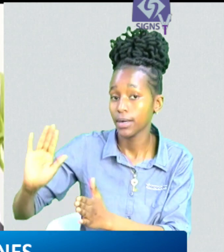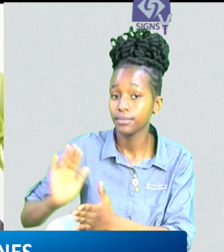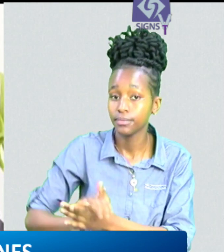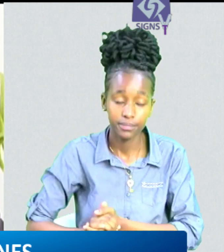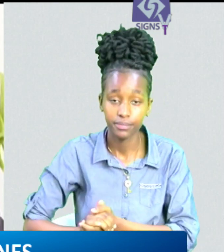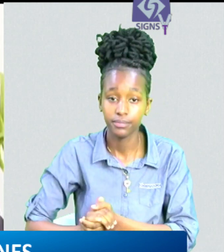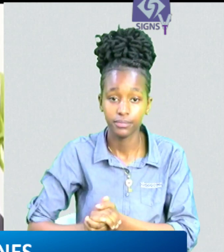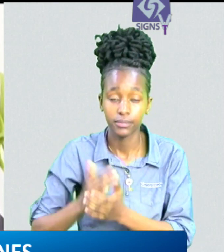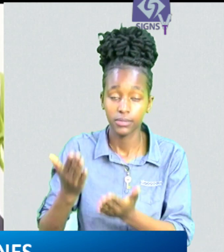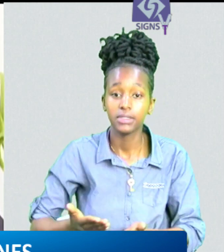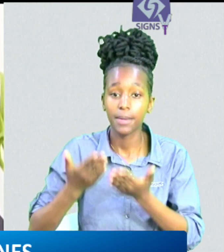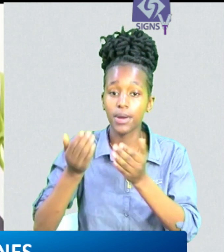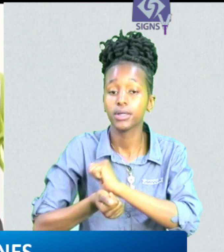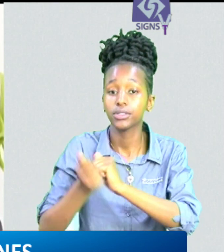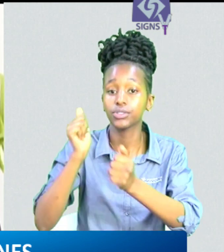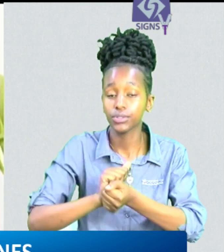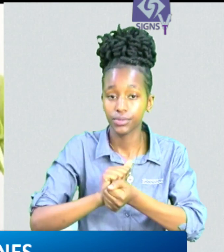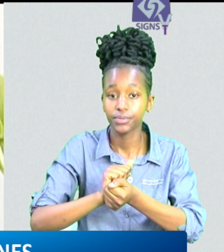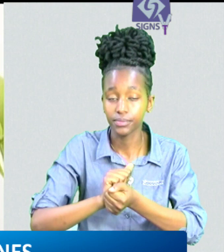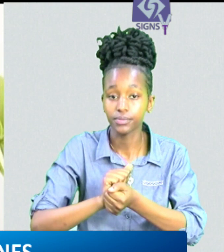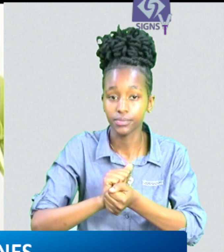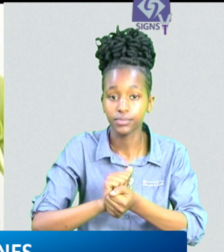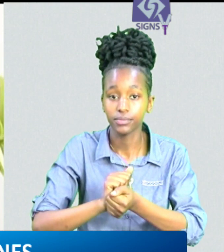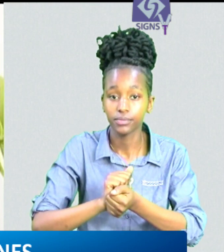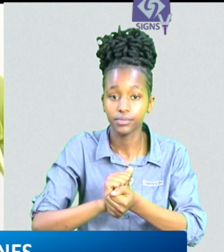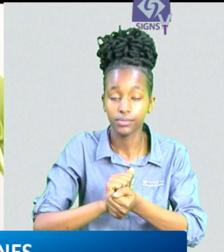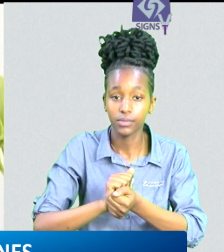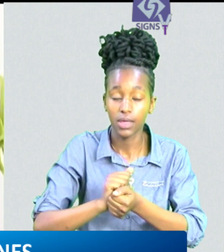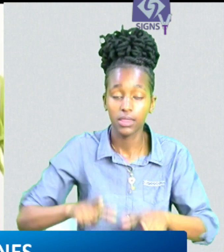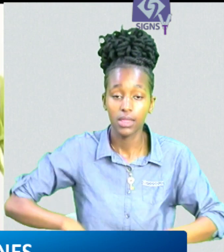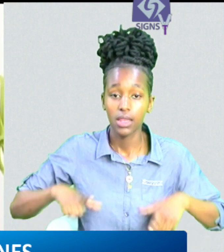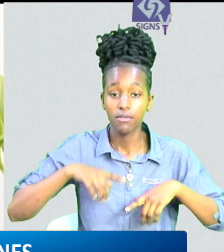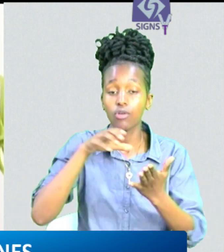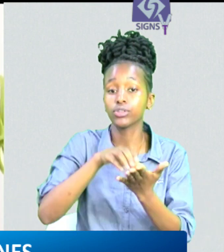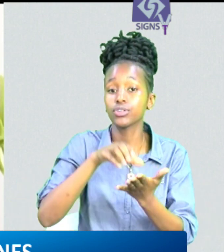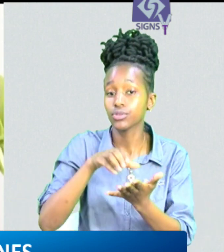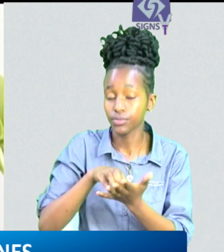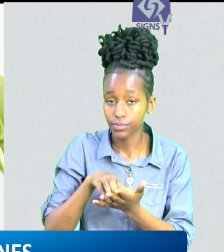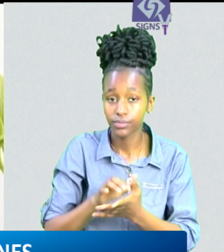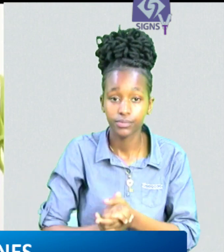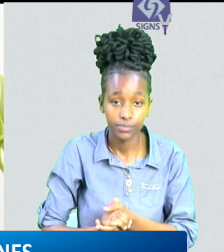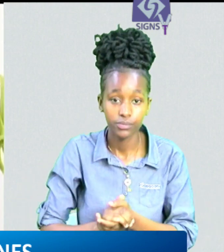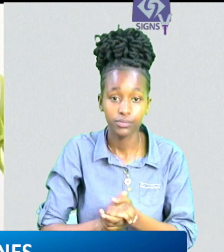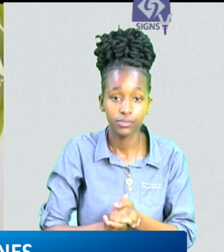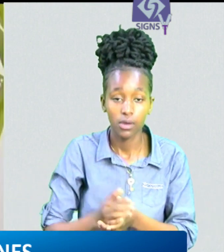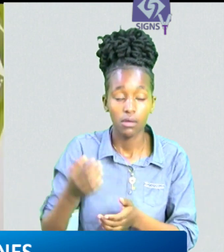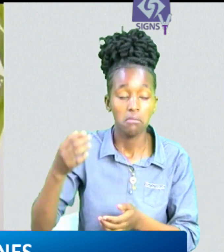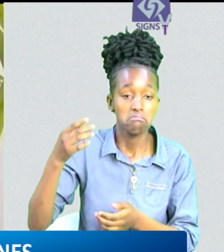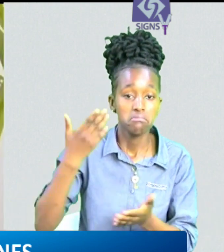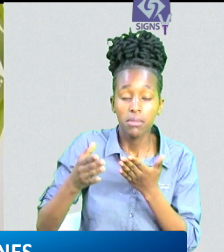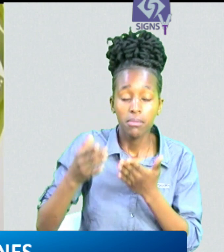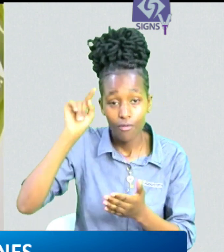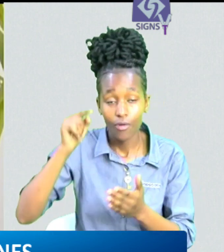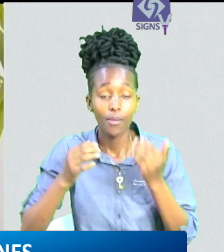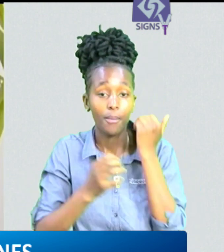will bring about change in the living condition of the poor